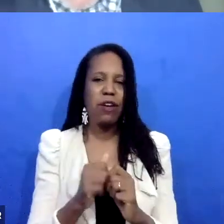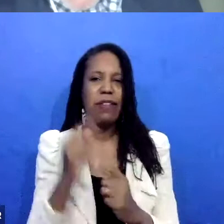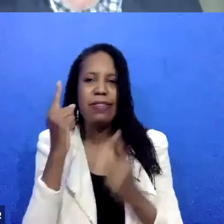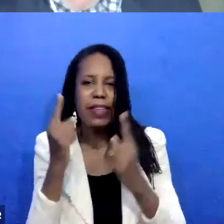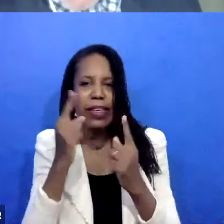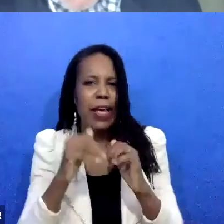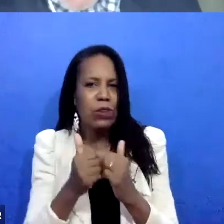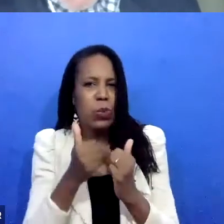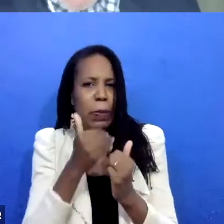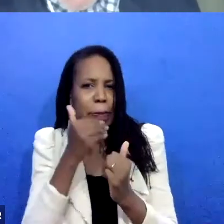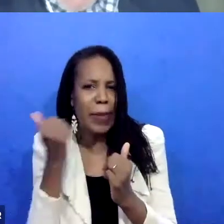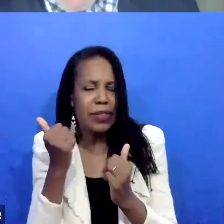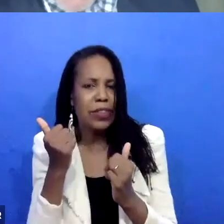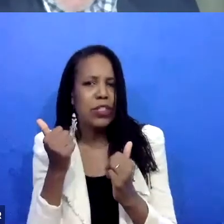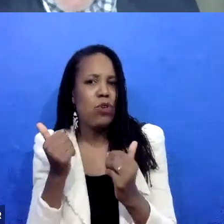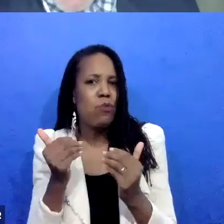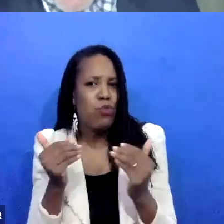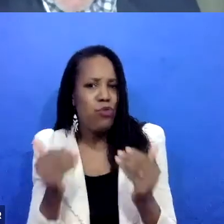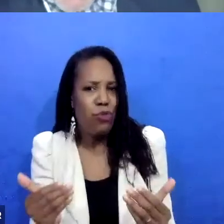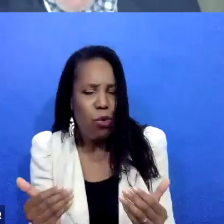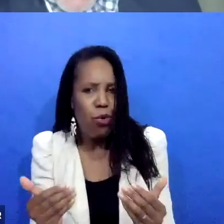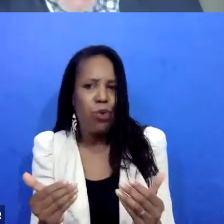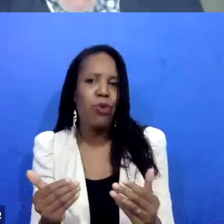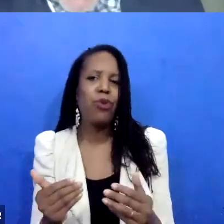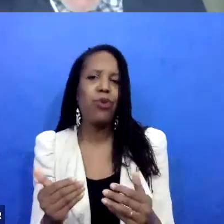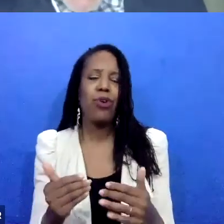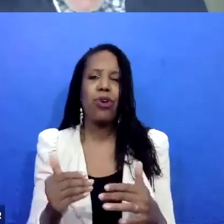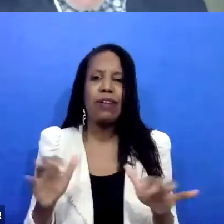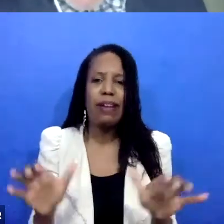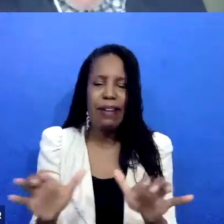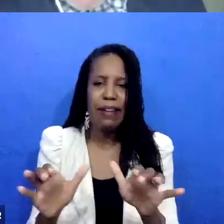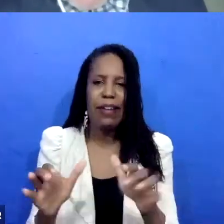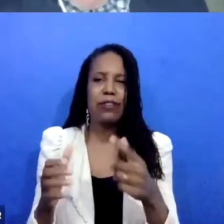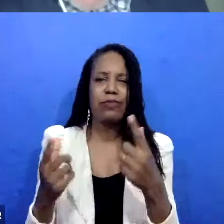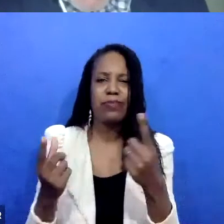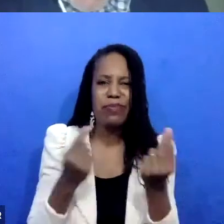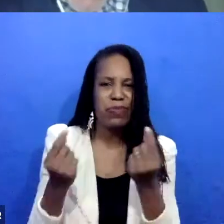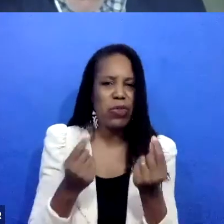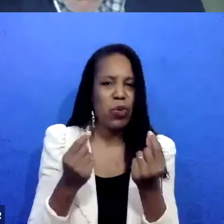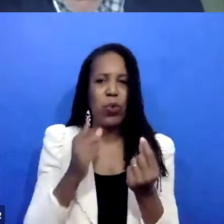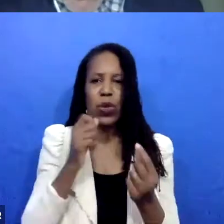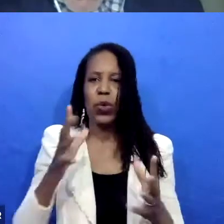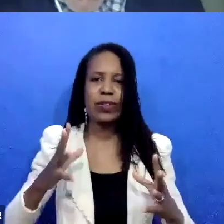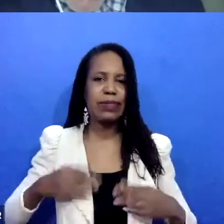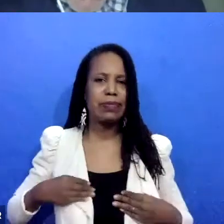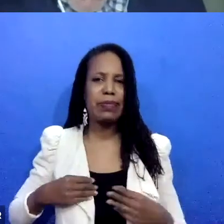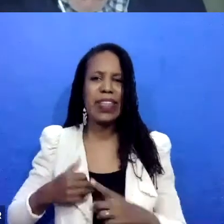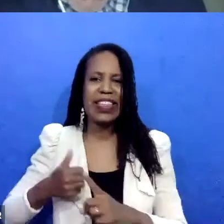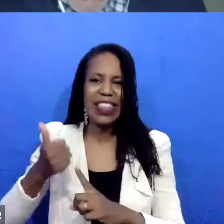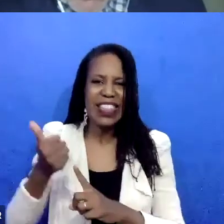don't move forward on every case, and in part that is because we are not resourced to do so.